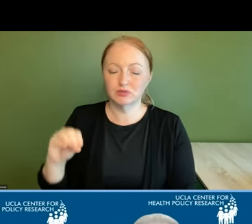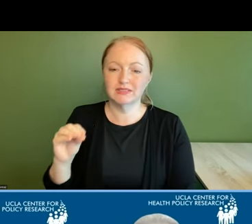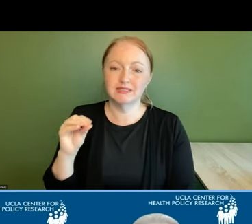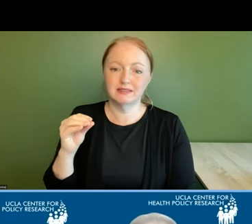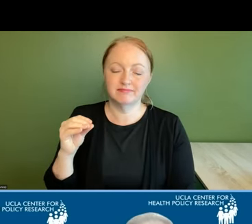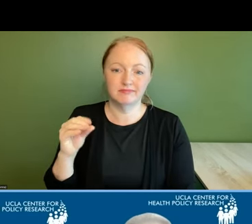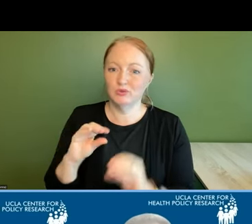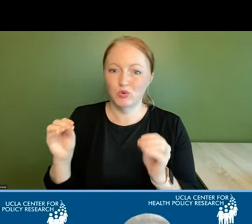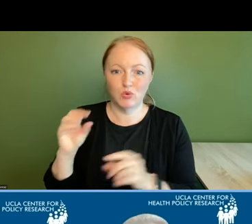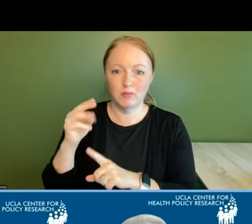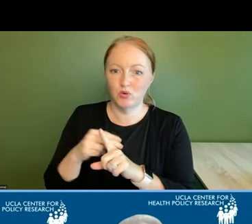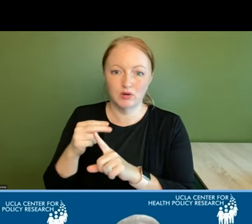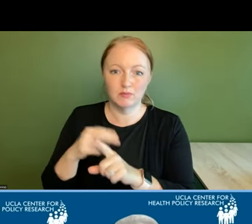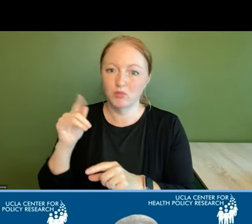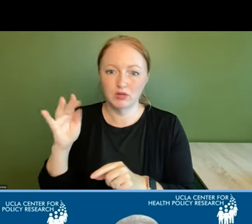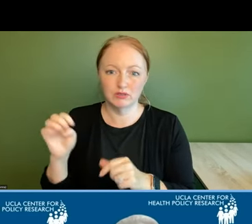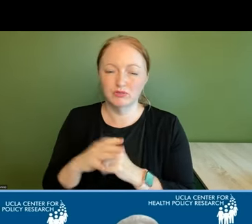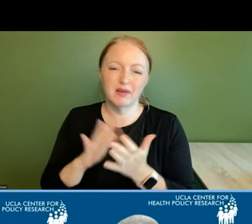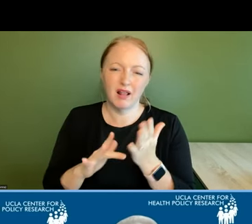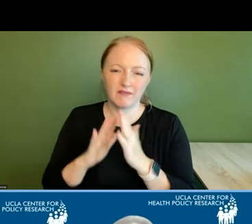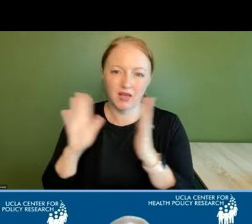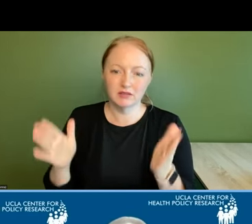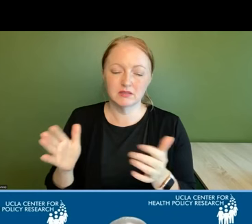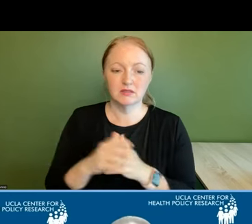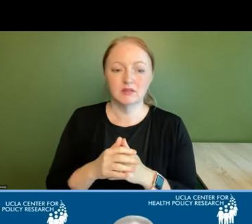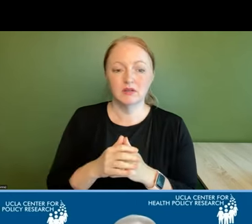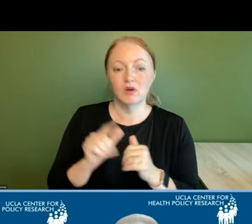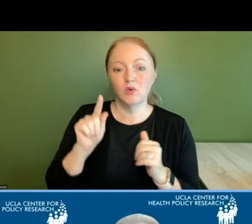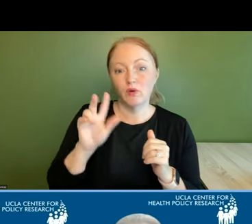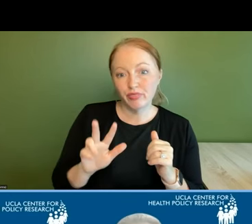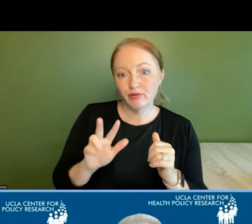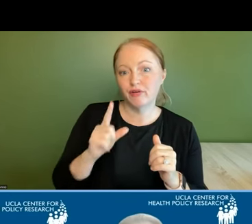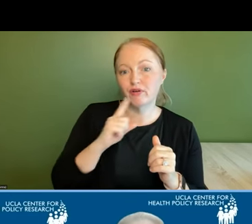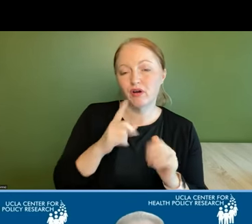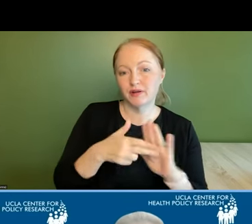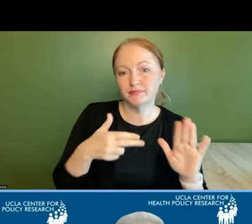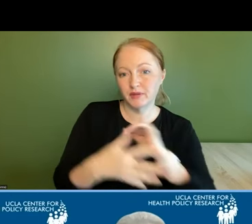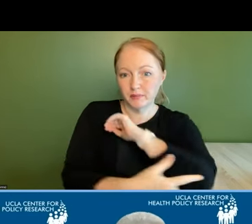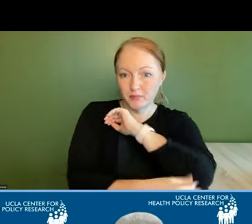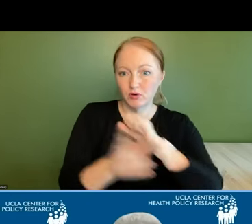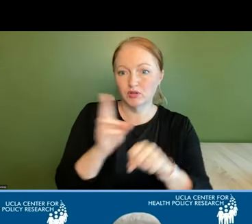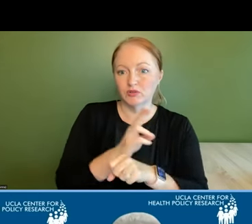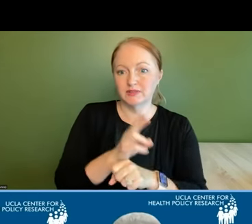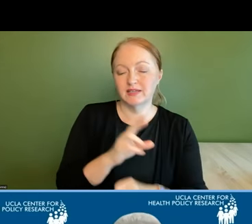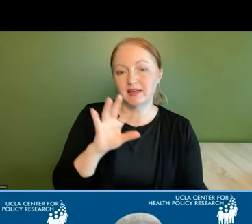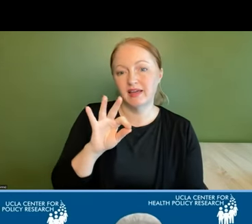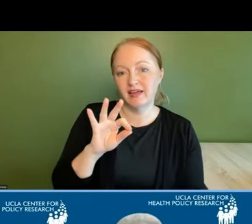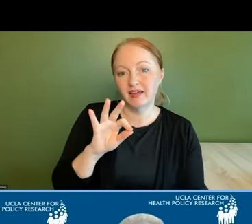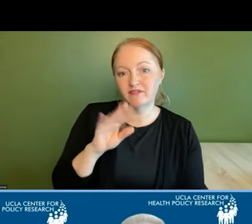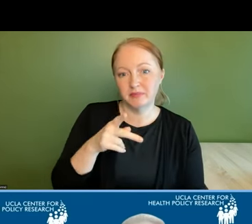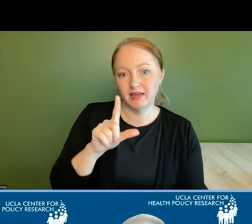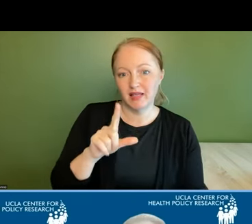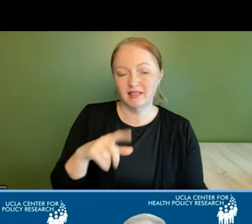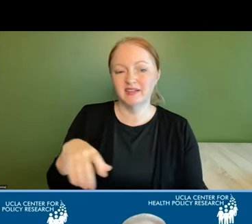homeowners without a mortgage and this graph shows that while one-third of single elder renters are defined as poor using the fpl the cei